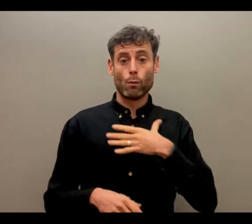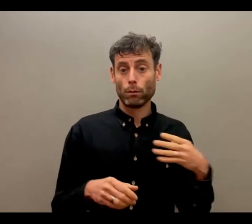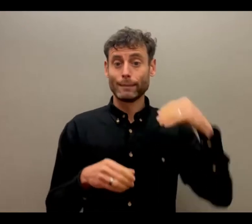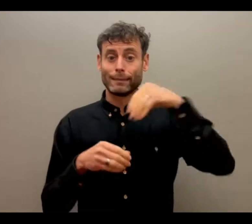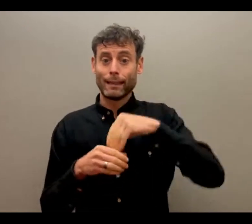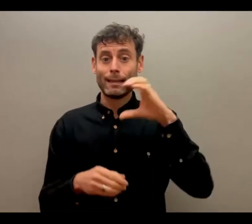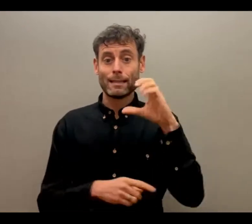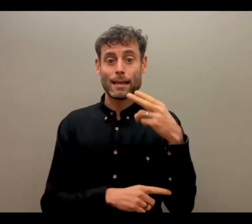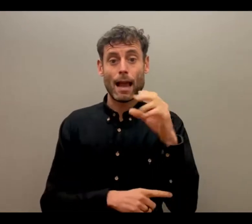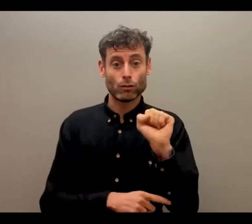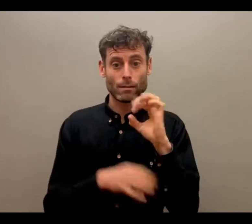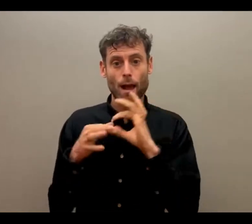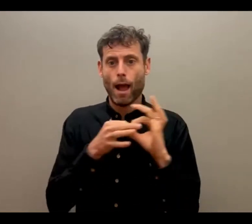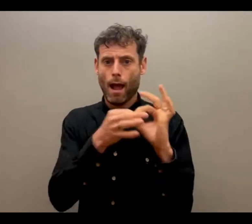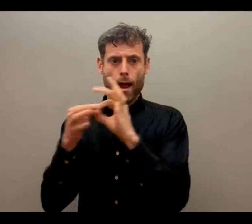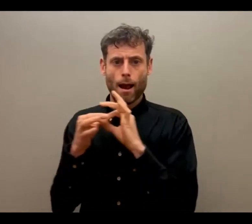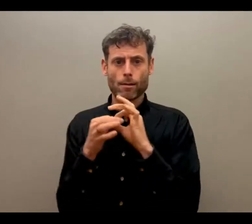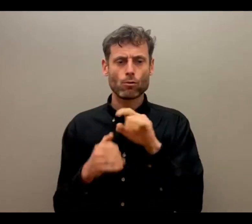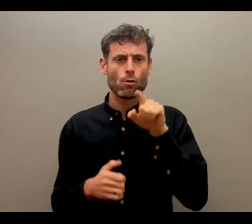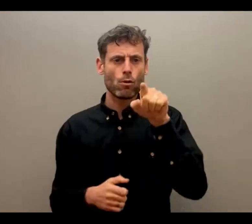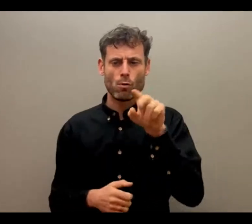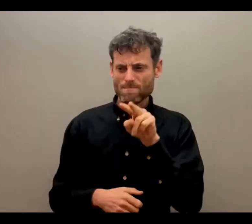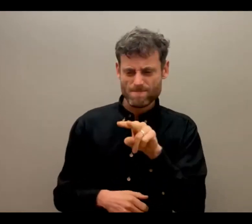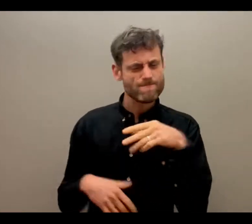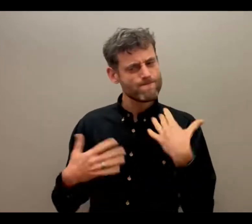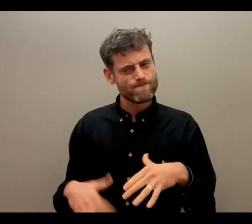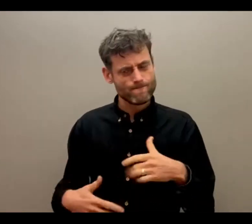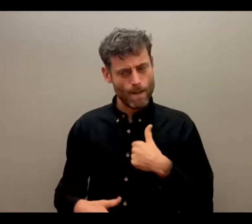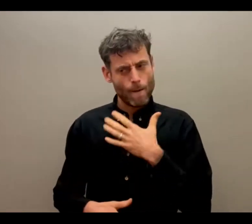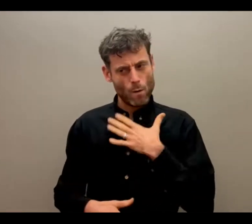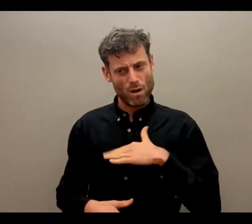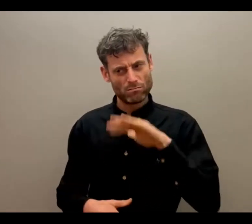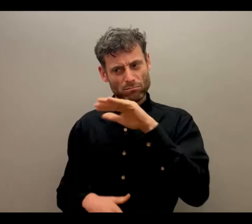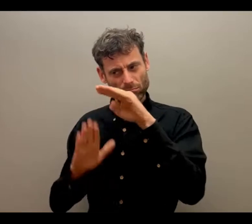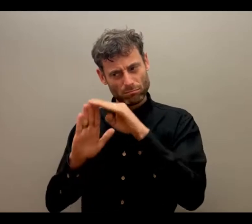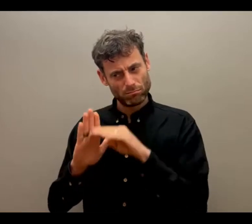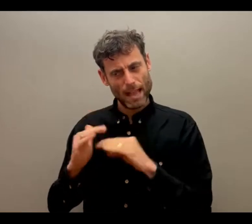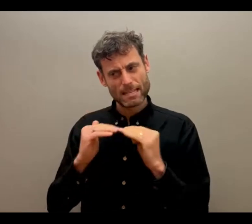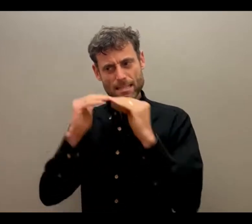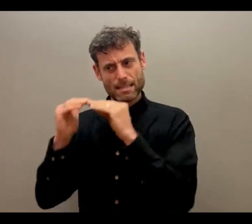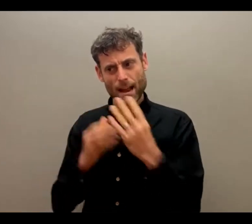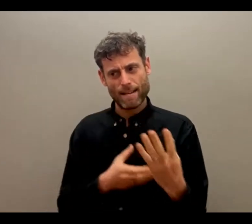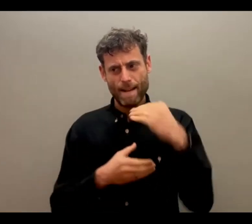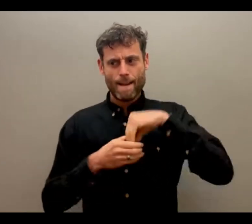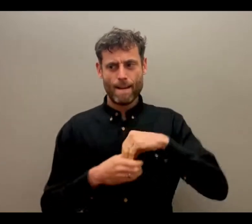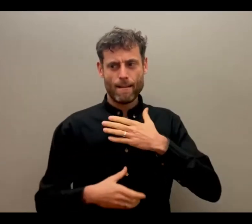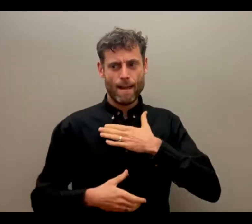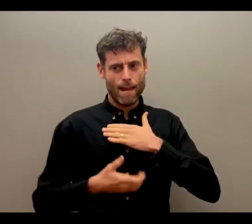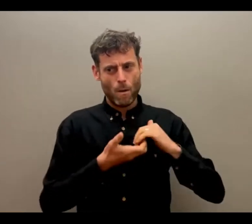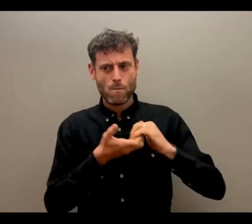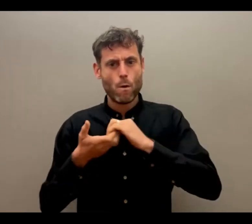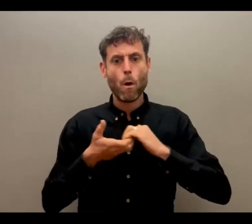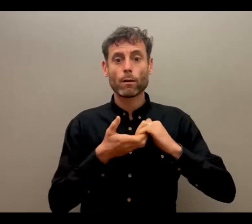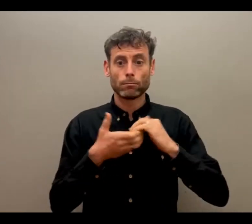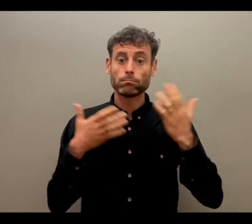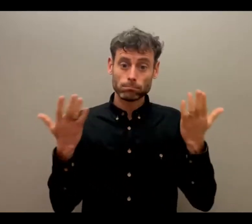humanitarian standards is important for your organization and for the people that you aim to serve, you have access, as Bonaventure